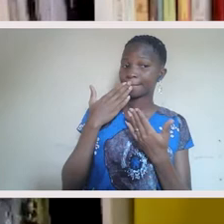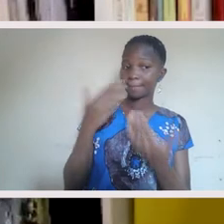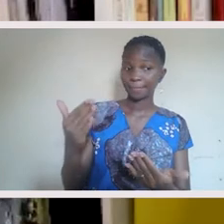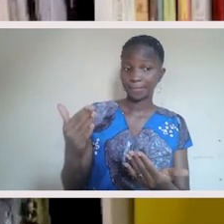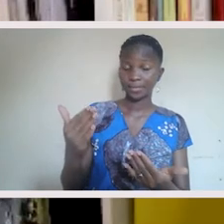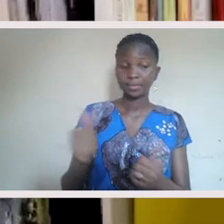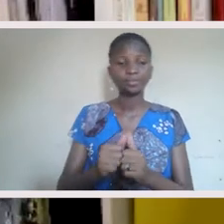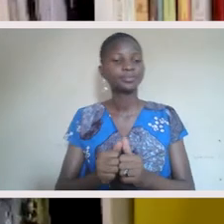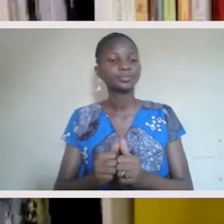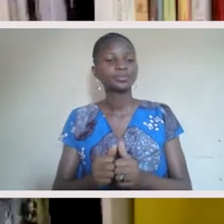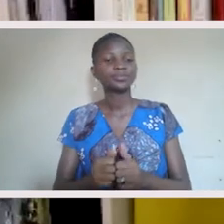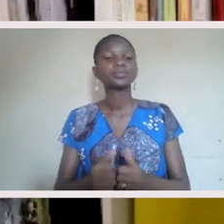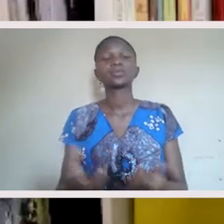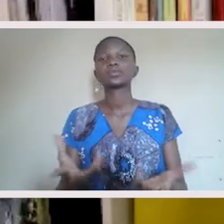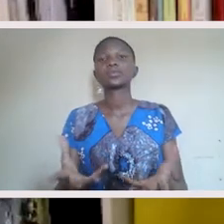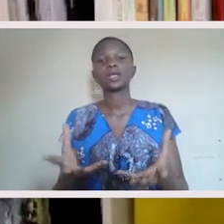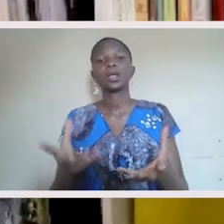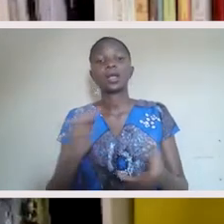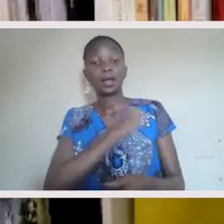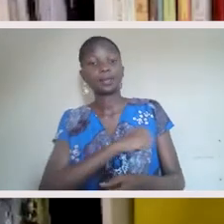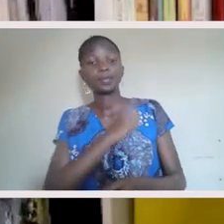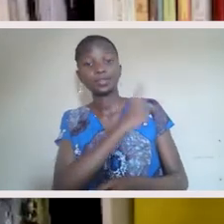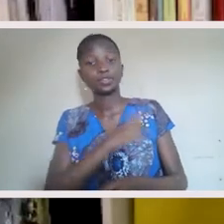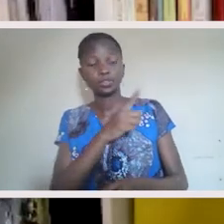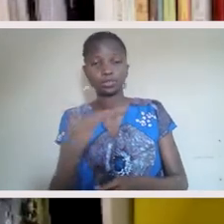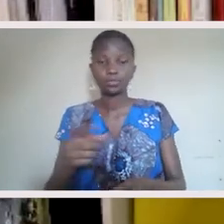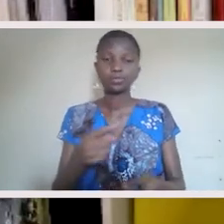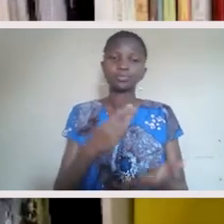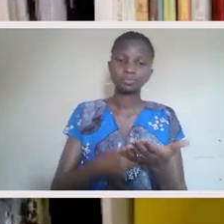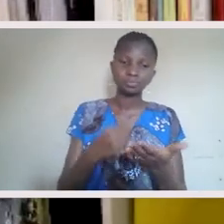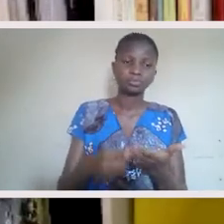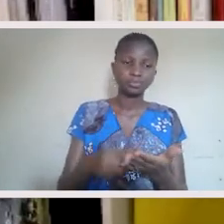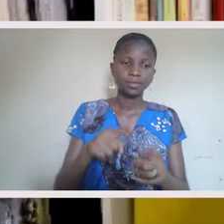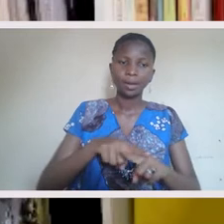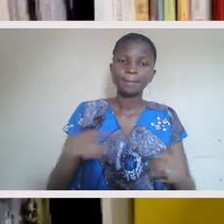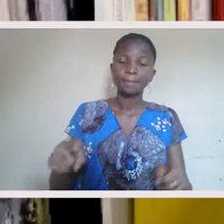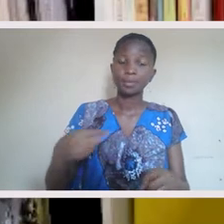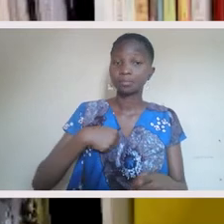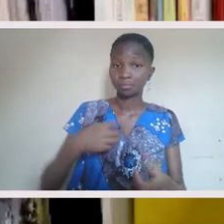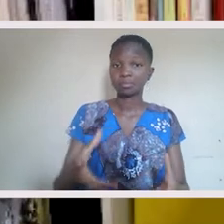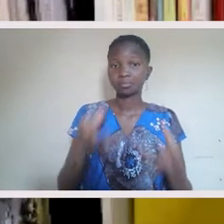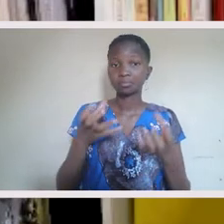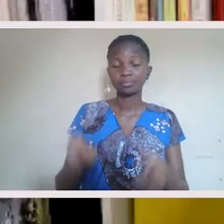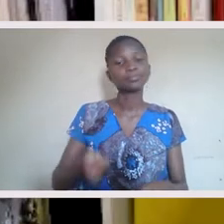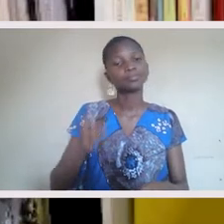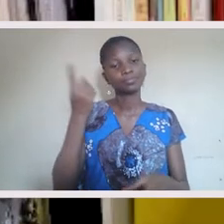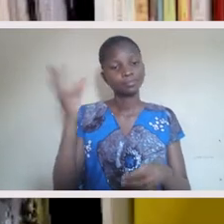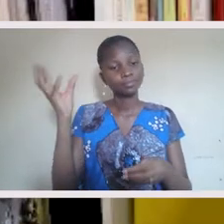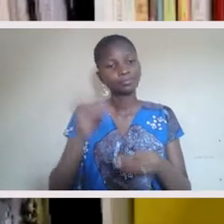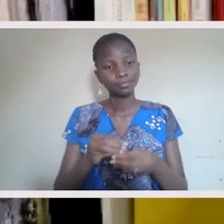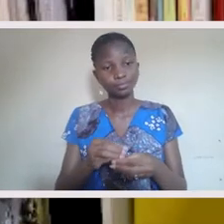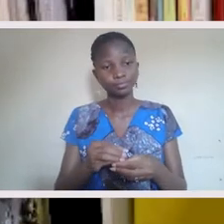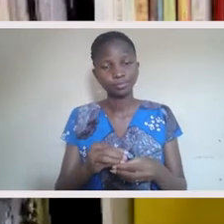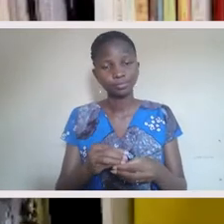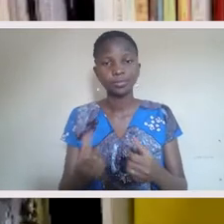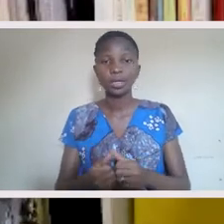appreciate, of course, an honor, you know, not being able to tell more details. I just wanted to get a better understanding, understanding and context. What I'm going